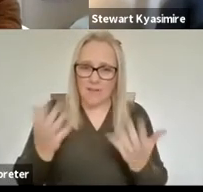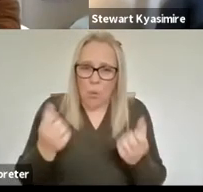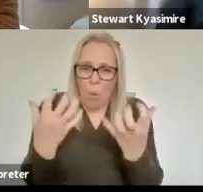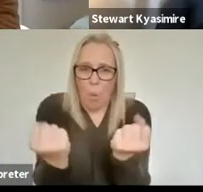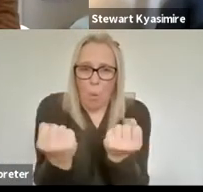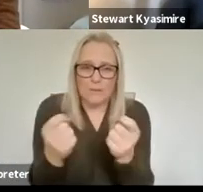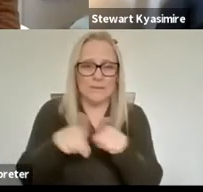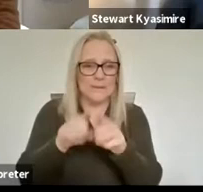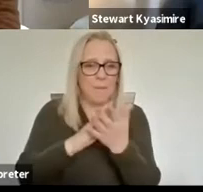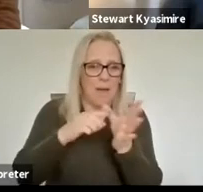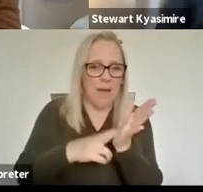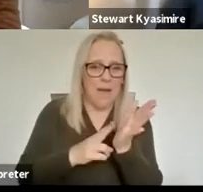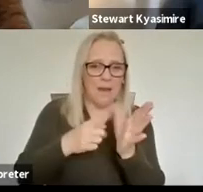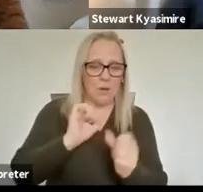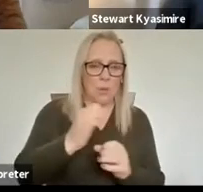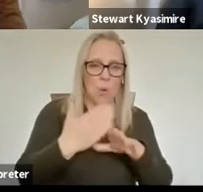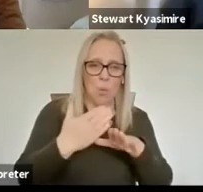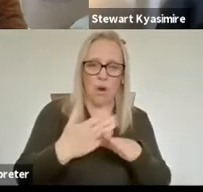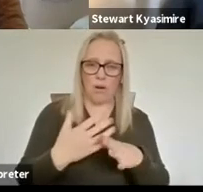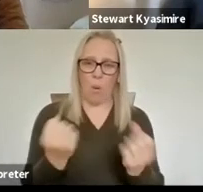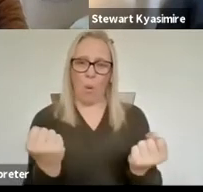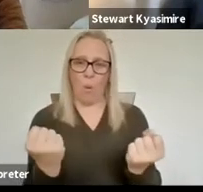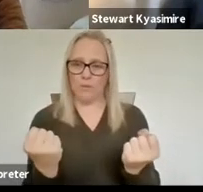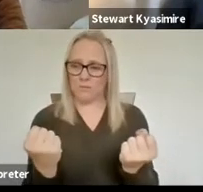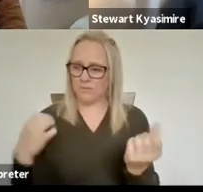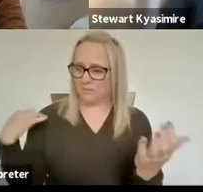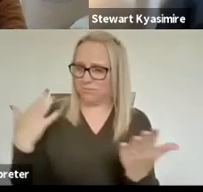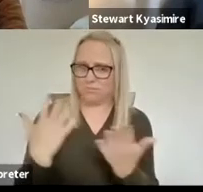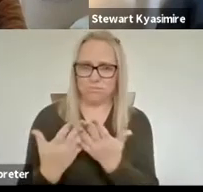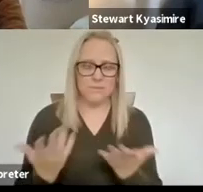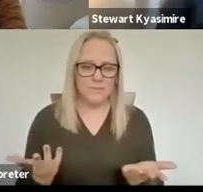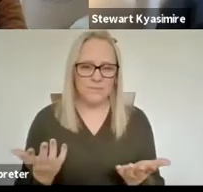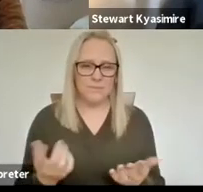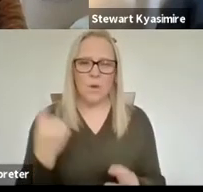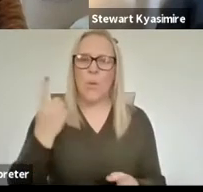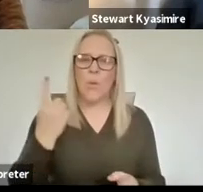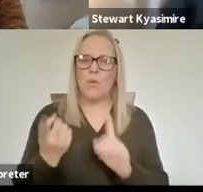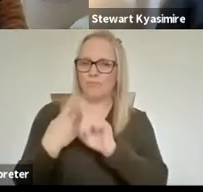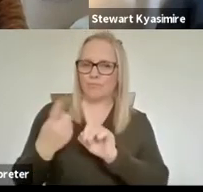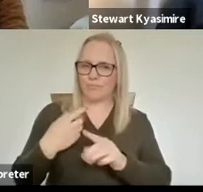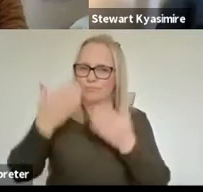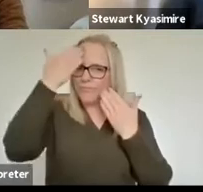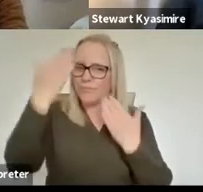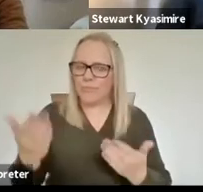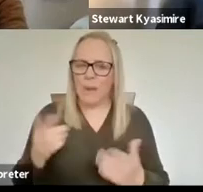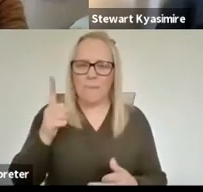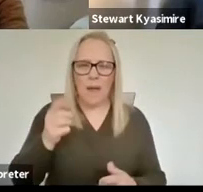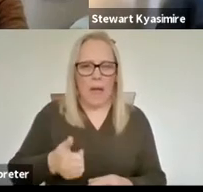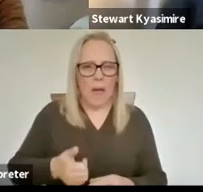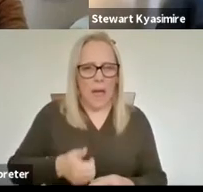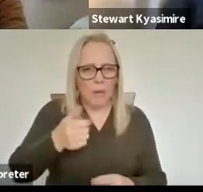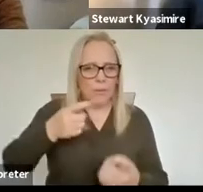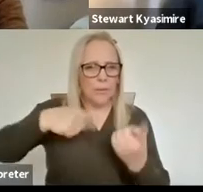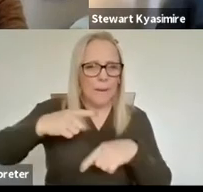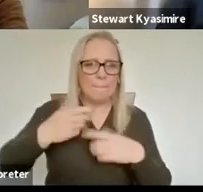how I don't know who wants to go quest first with this question but how how have you responded to the